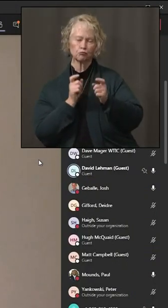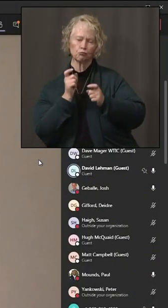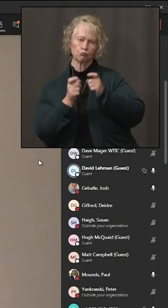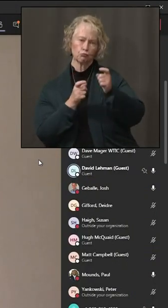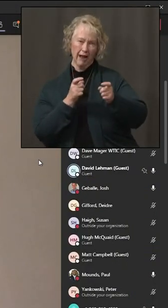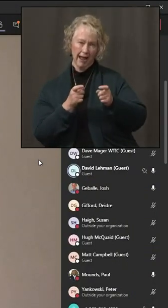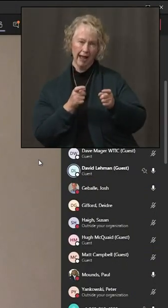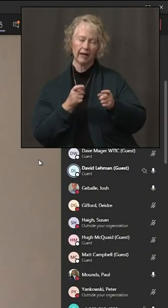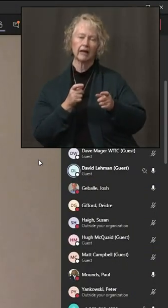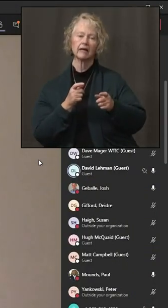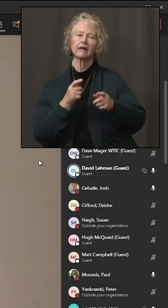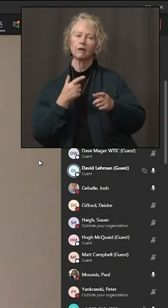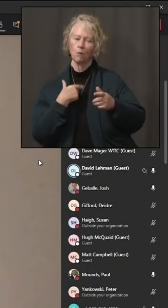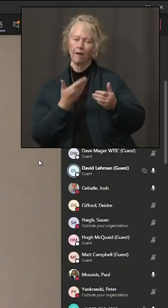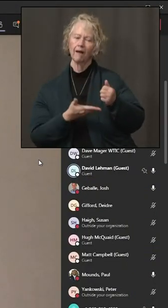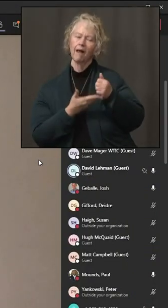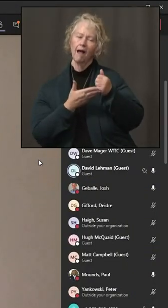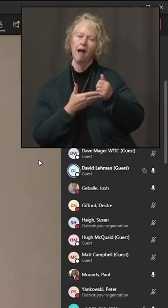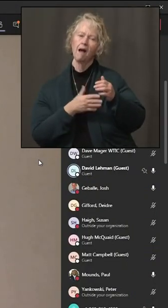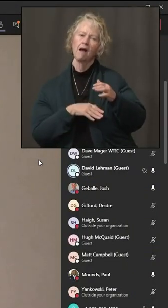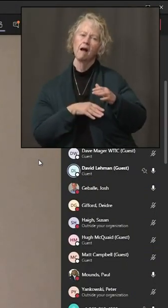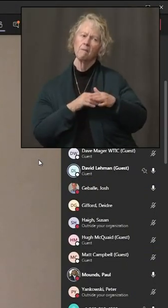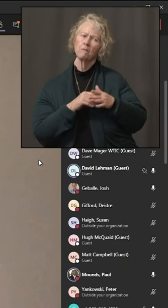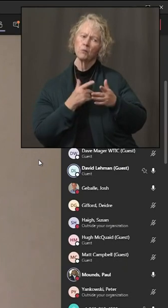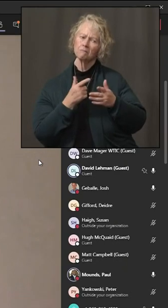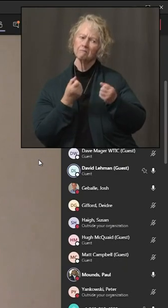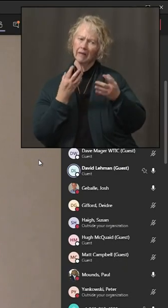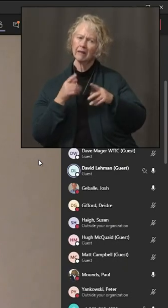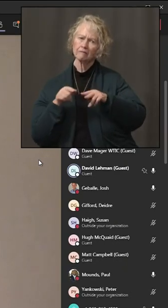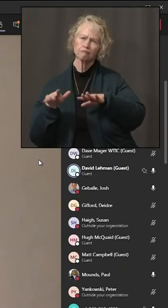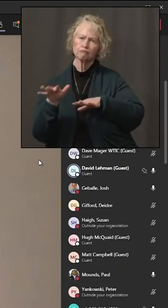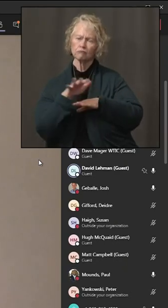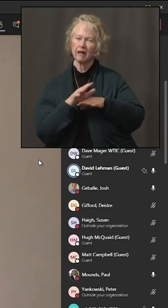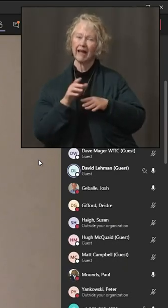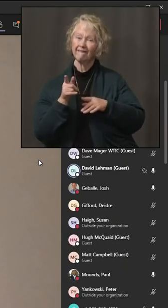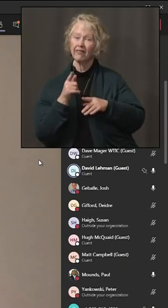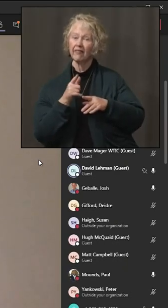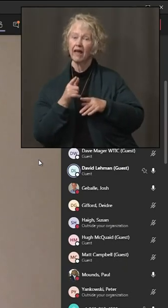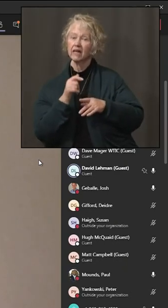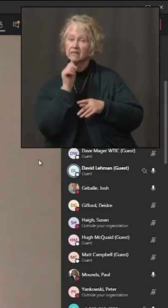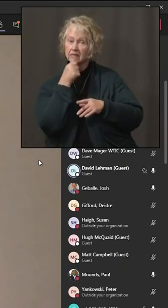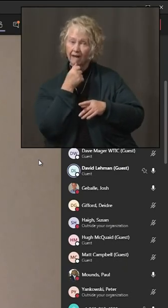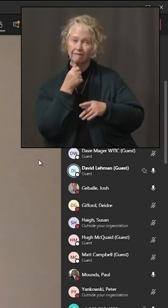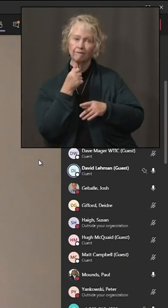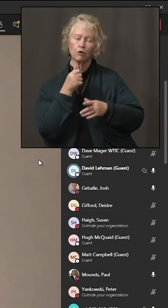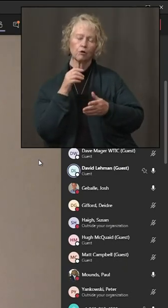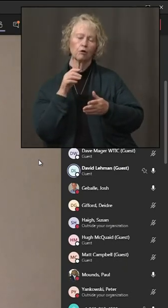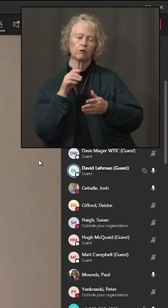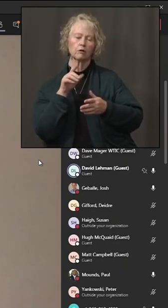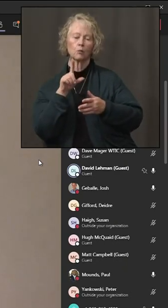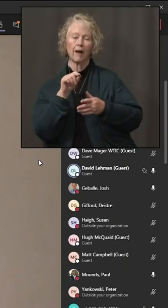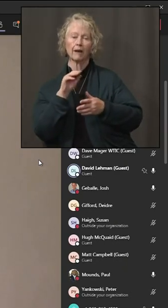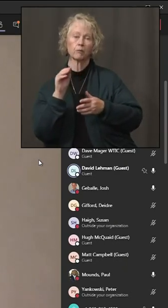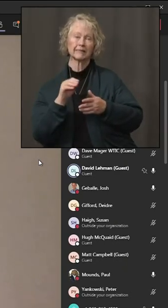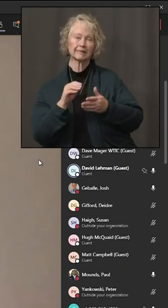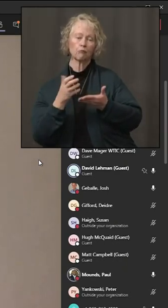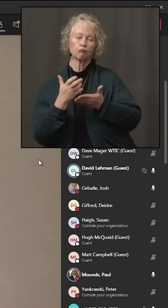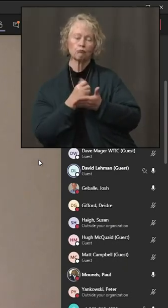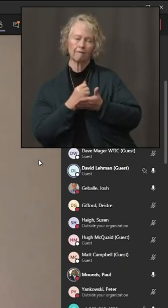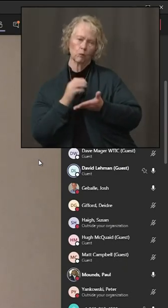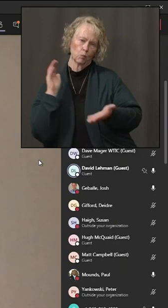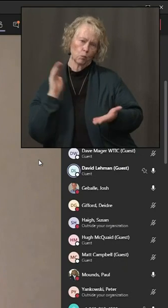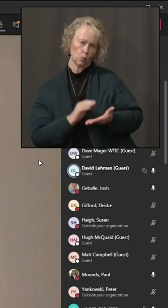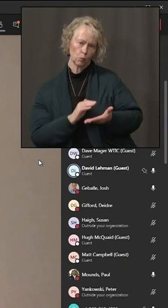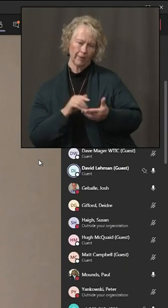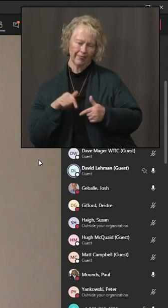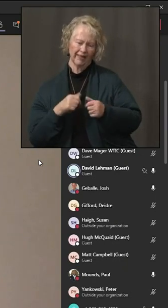up to 10,000 small businesses across the state of Connecticut that have suffered a 20 percent or more revenue drop this year. Beyond that, we're